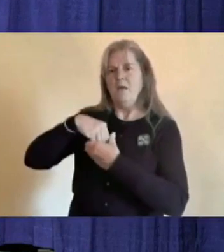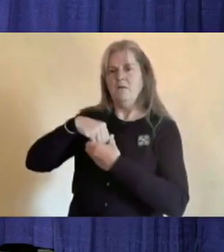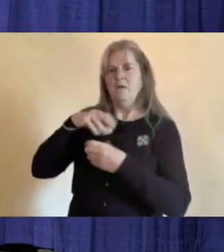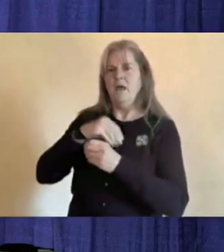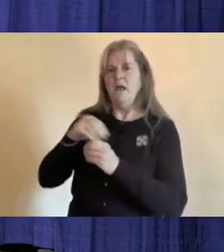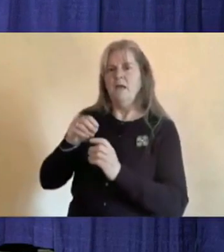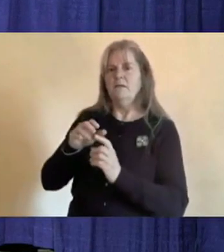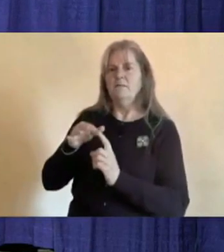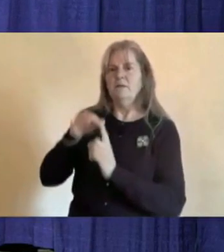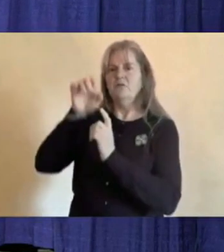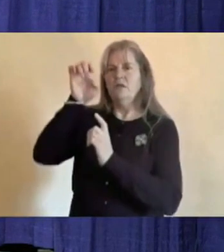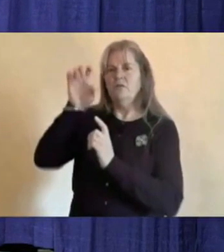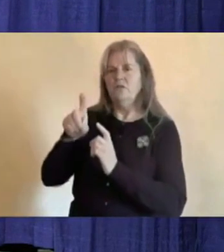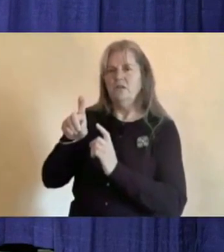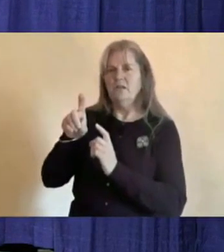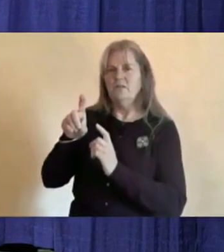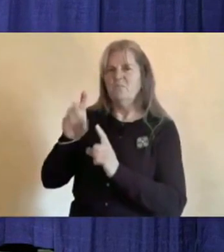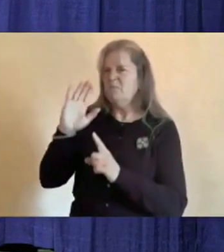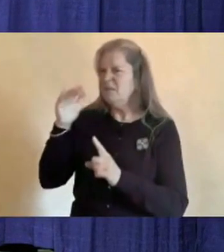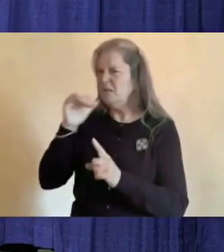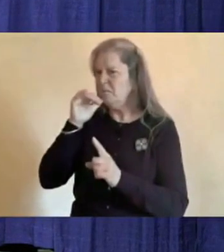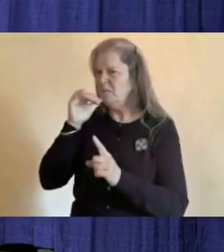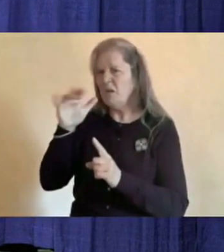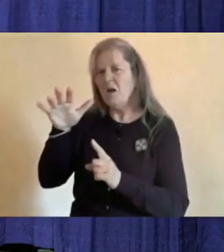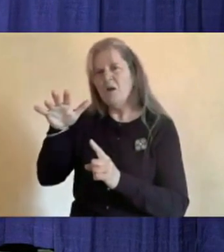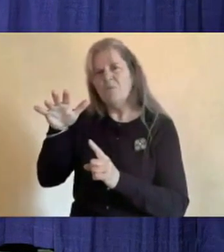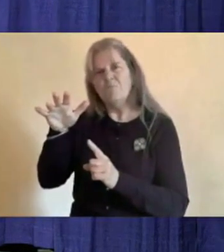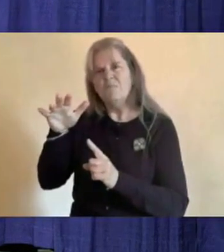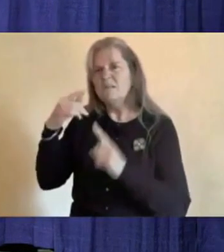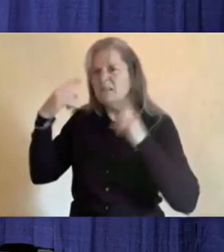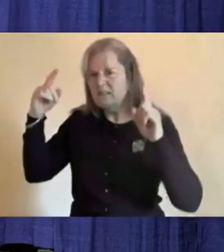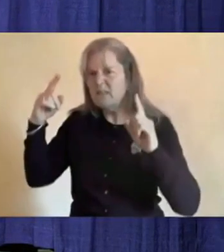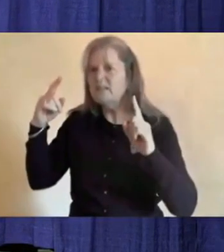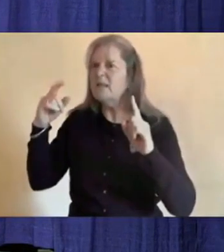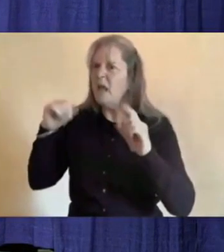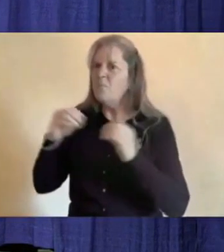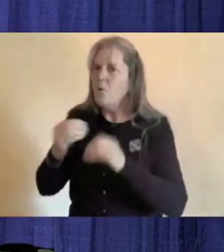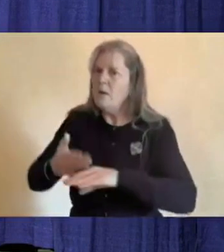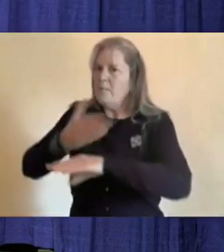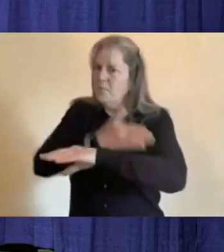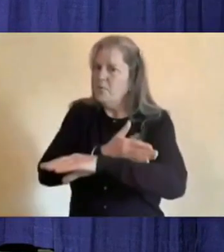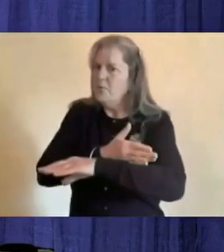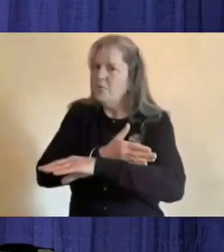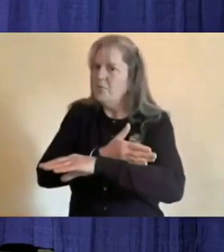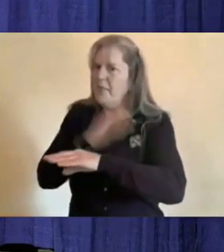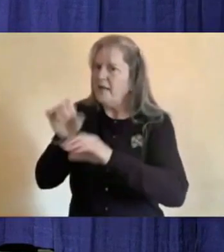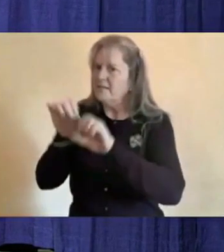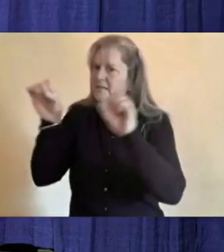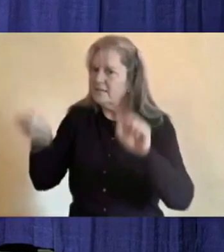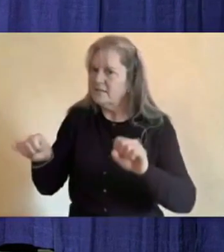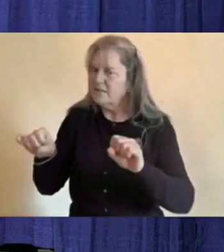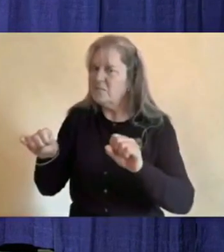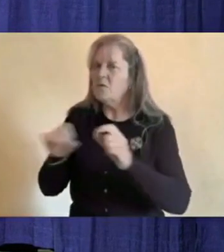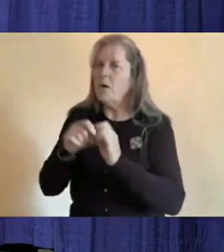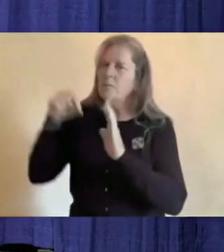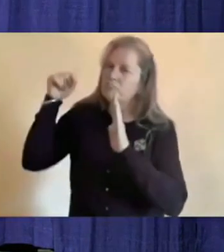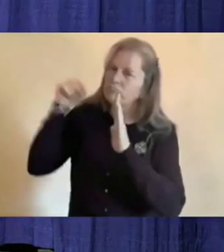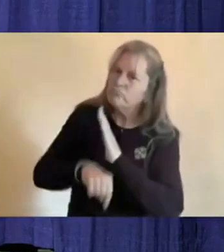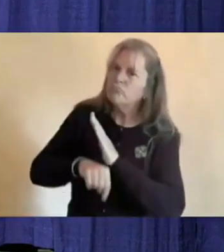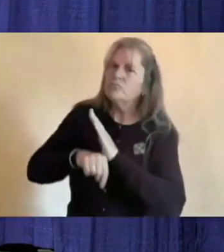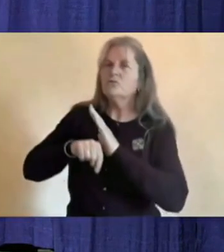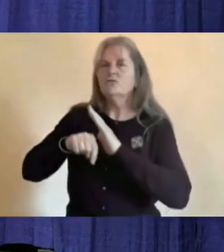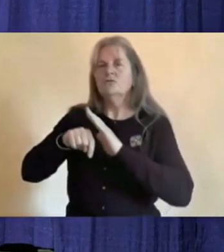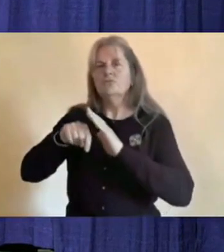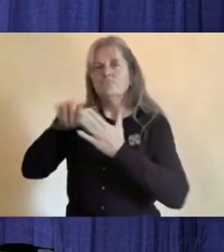not likely working as well as we want it to. So this is a real review of the experiences of families and students